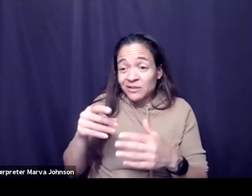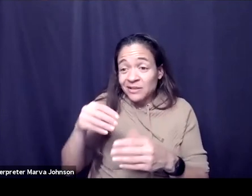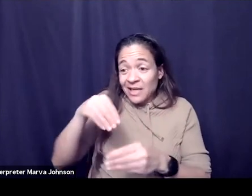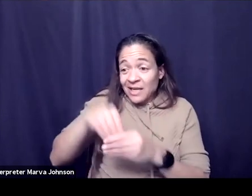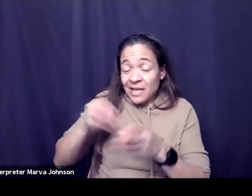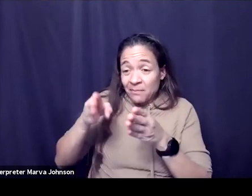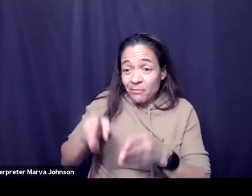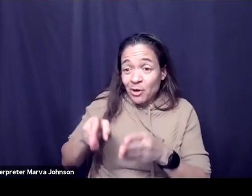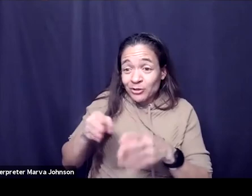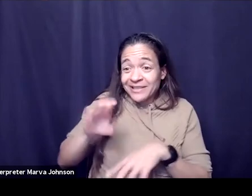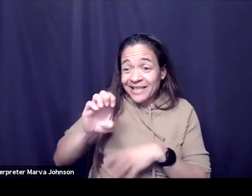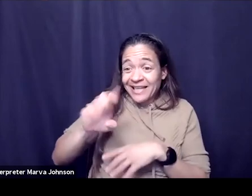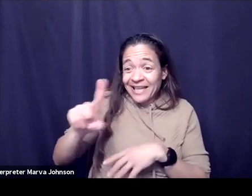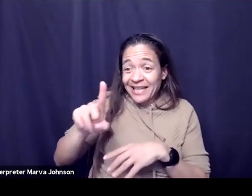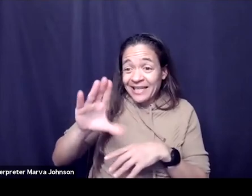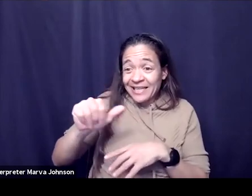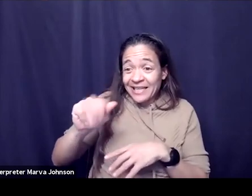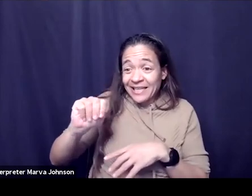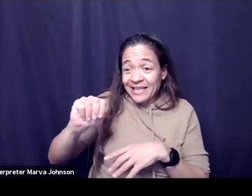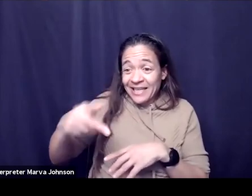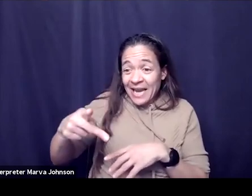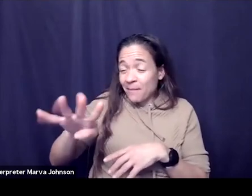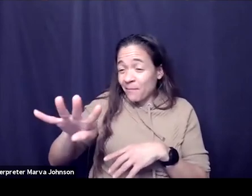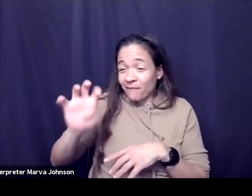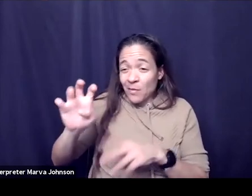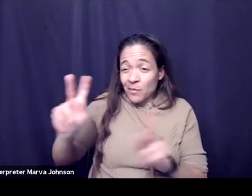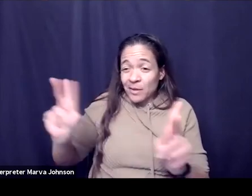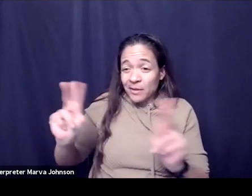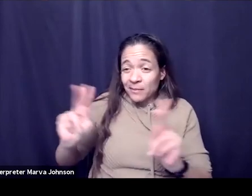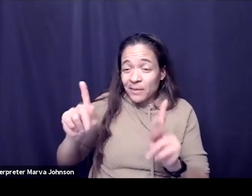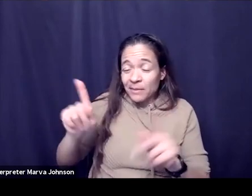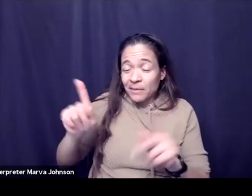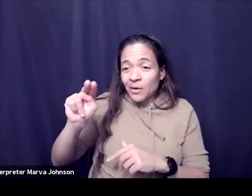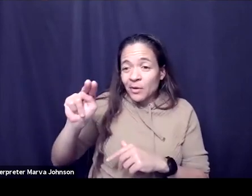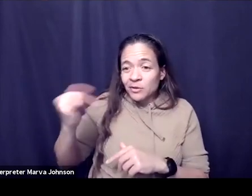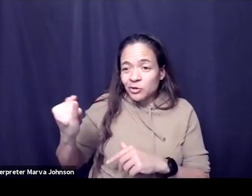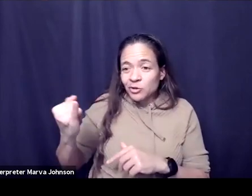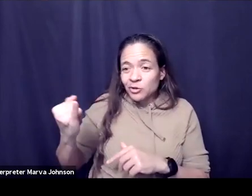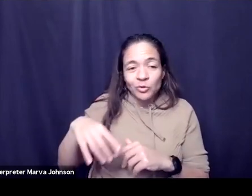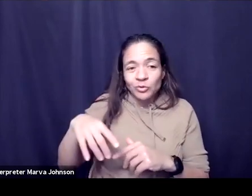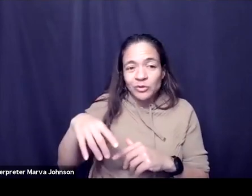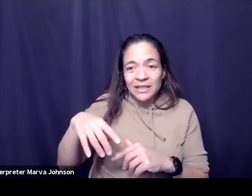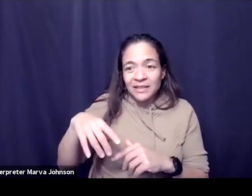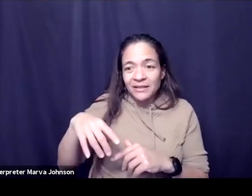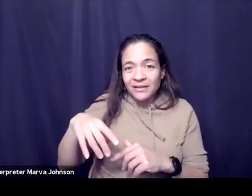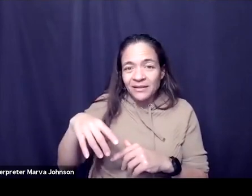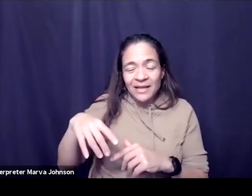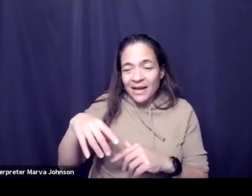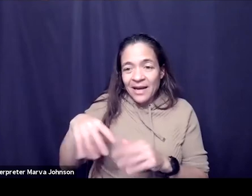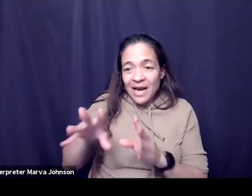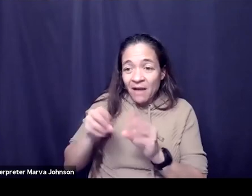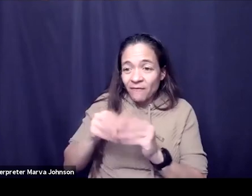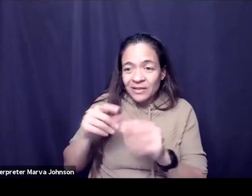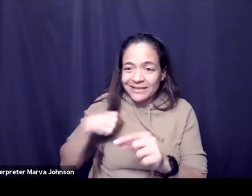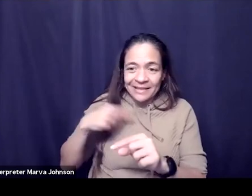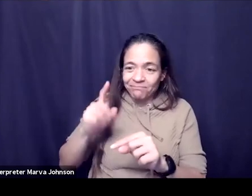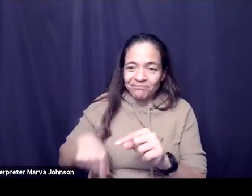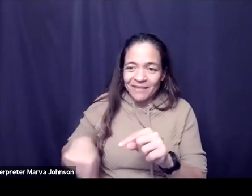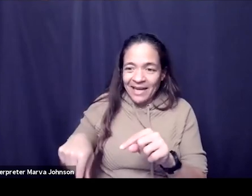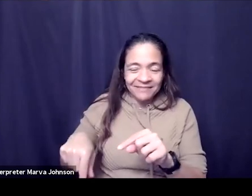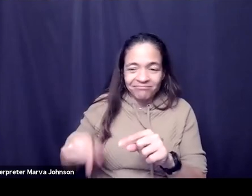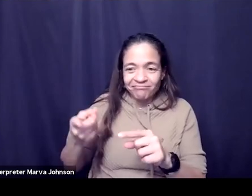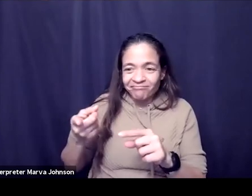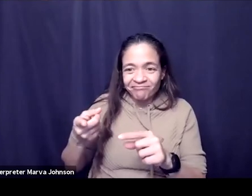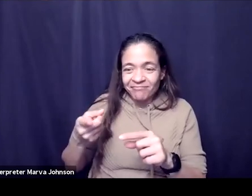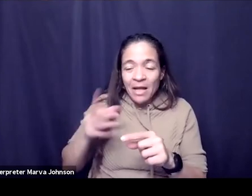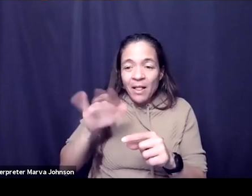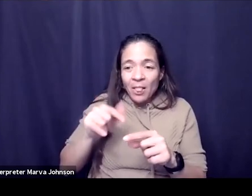400 person unconference in newark new jersey that i went to last year with those amazing educators that can't happen the same way right rules have shifted the world